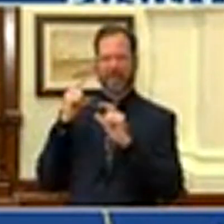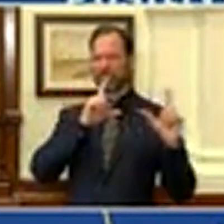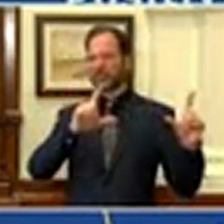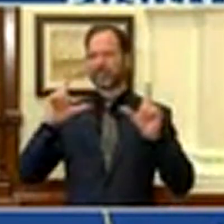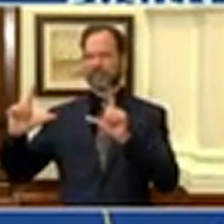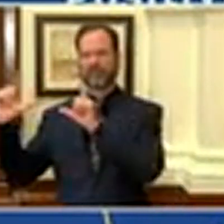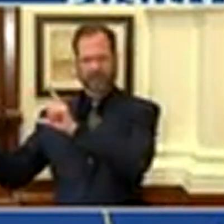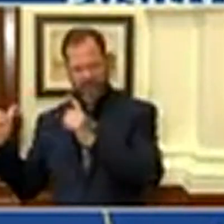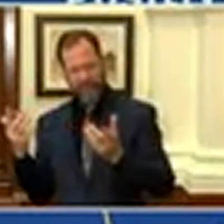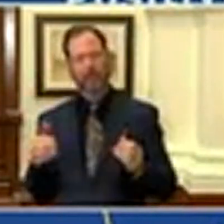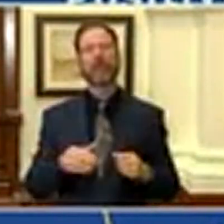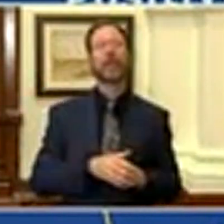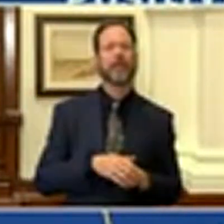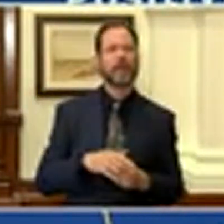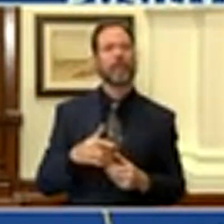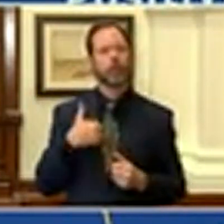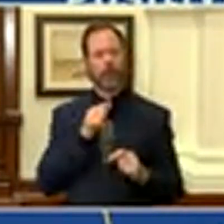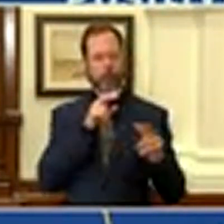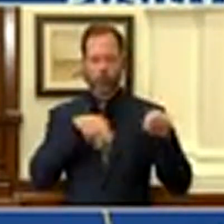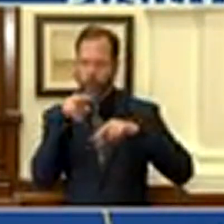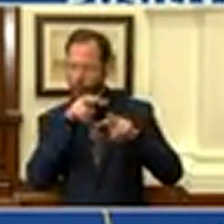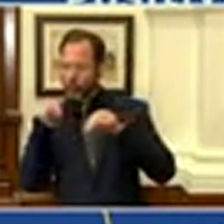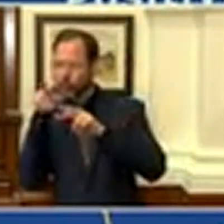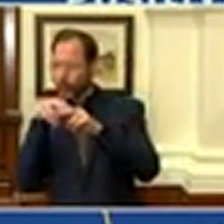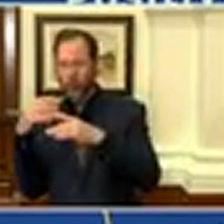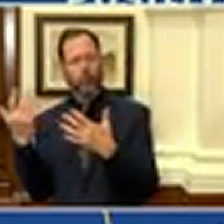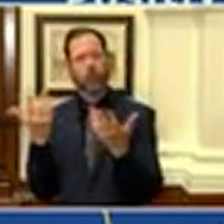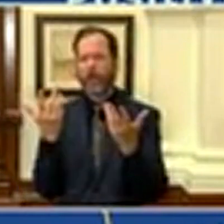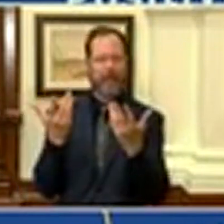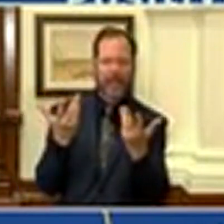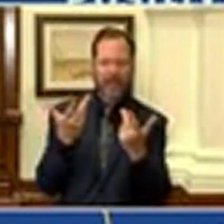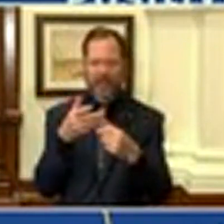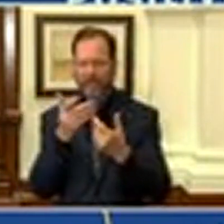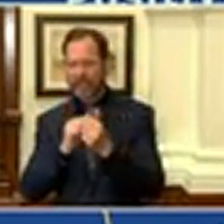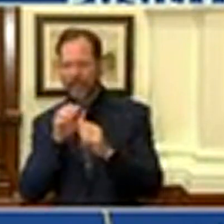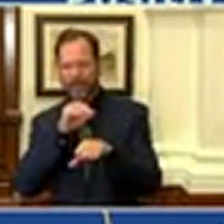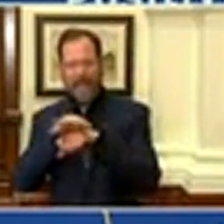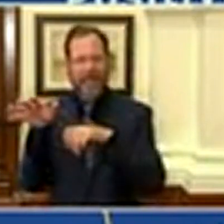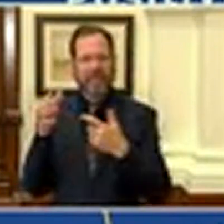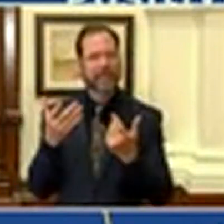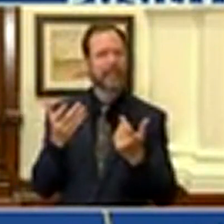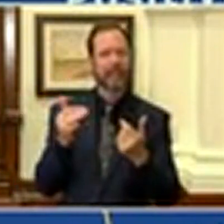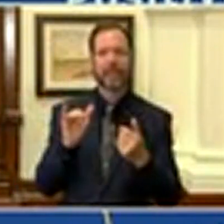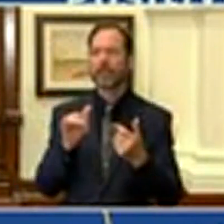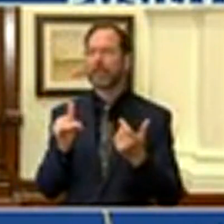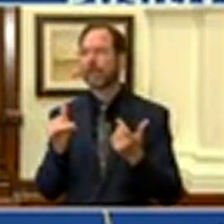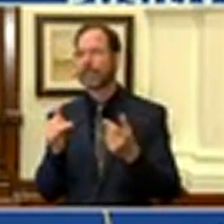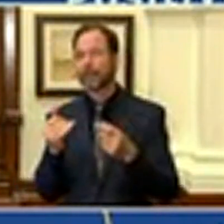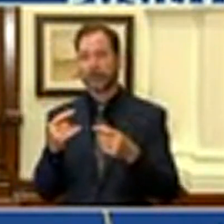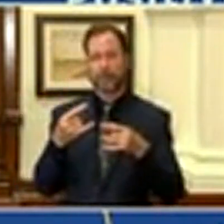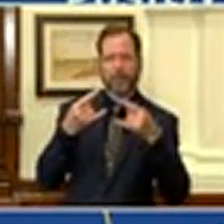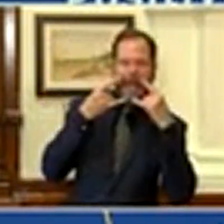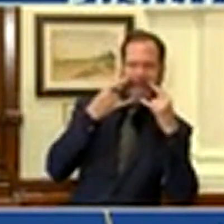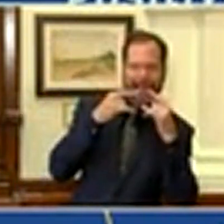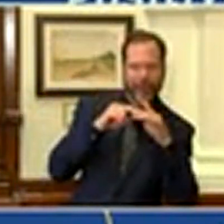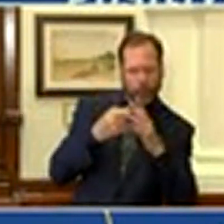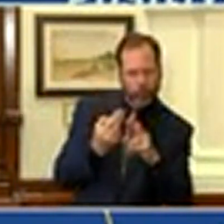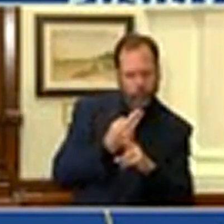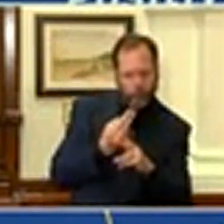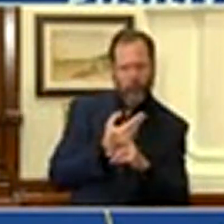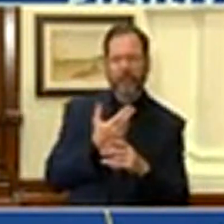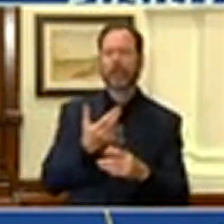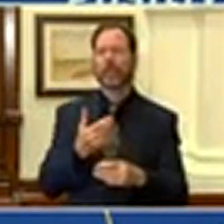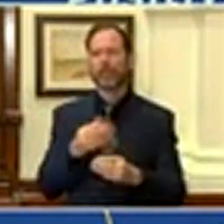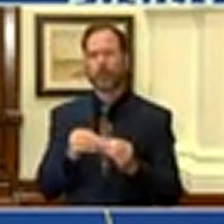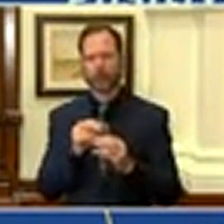we need to evaluate what is the effect of the additional wearing a mask, cracking